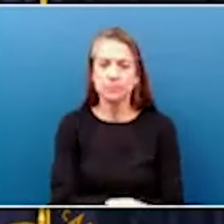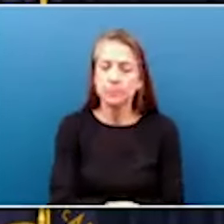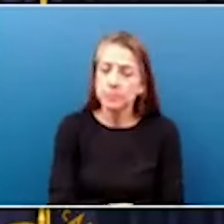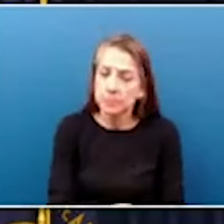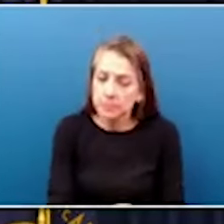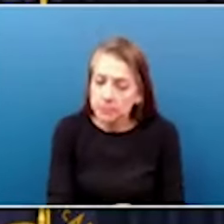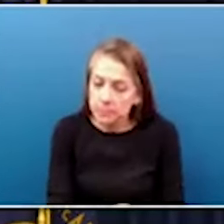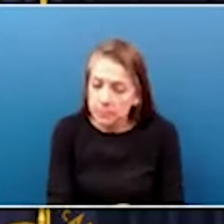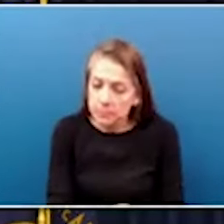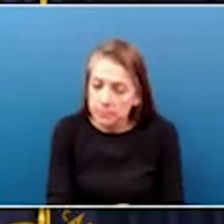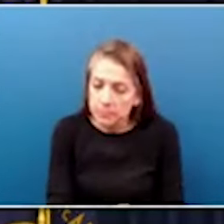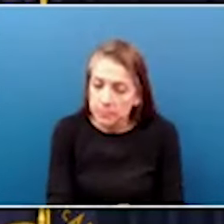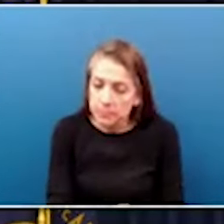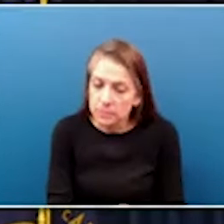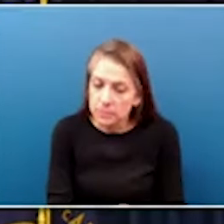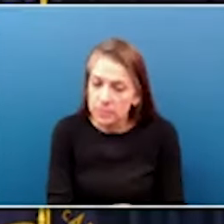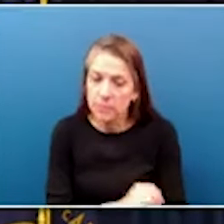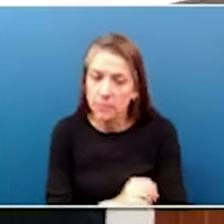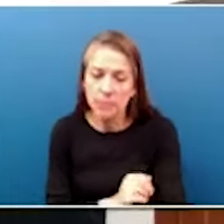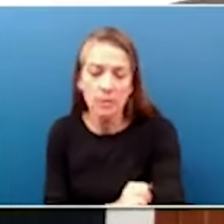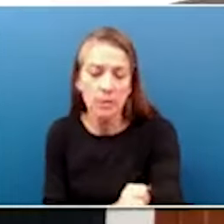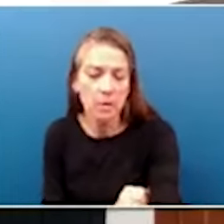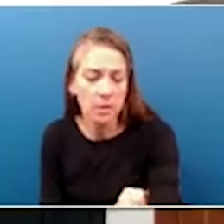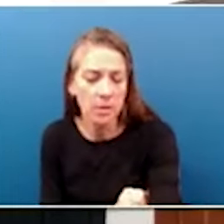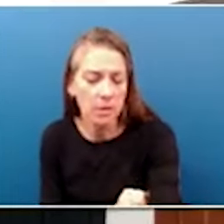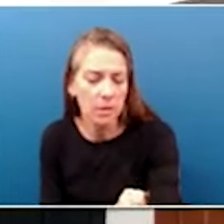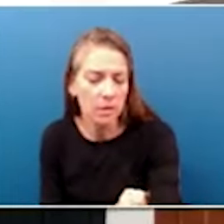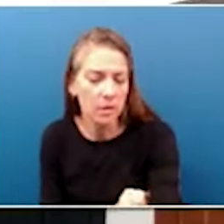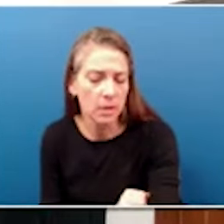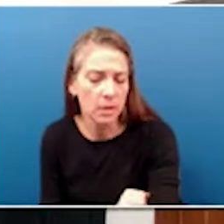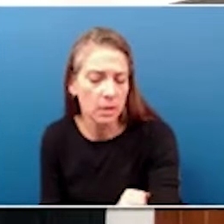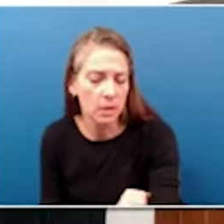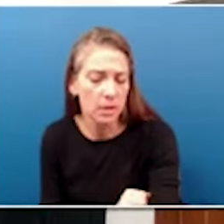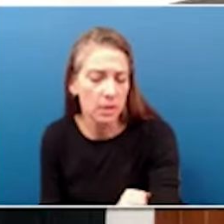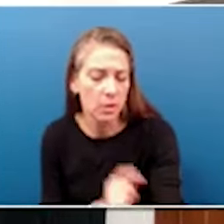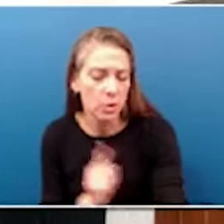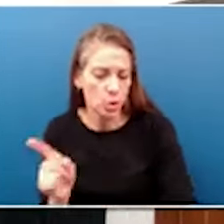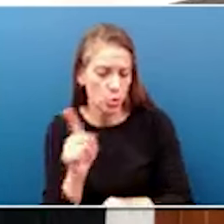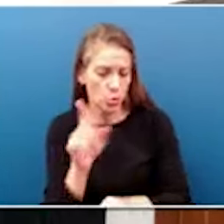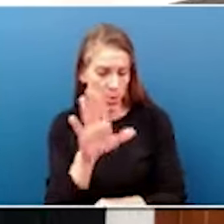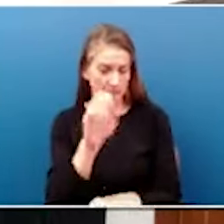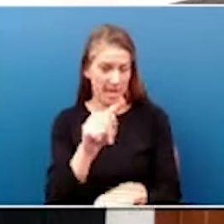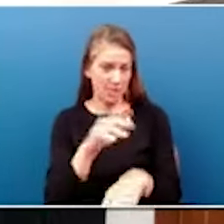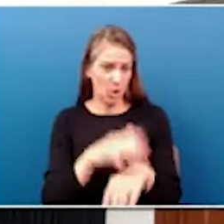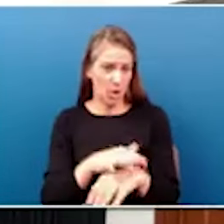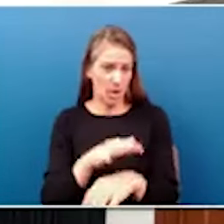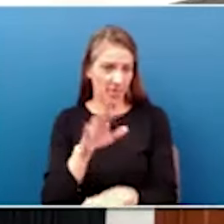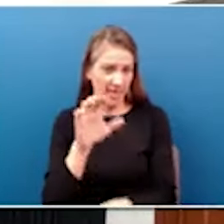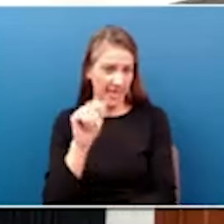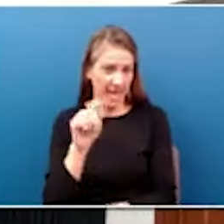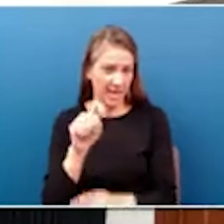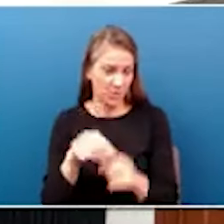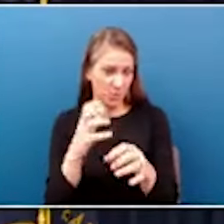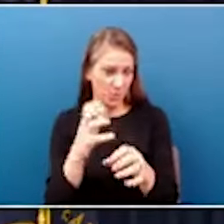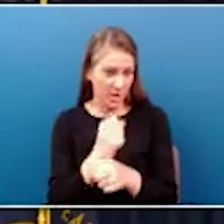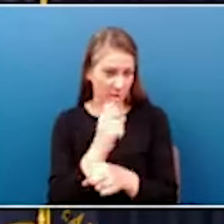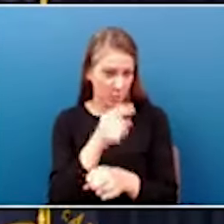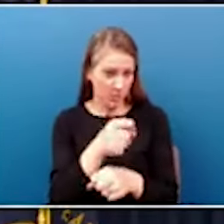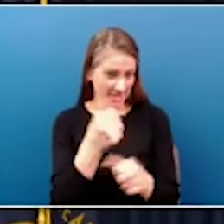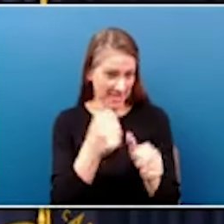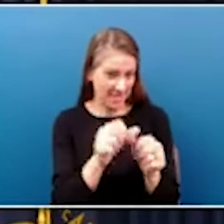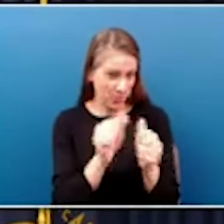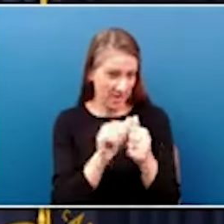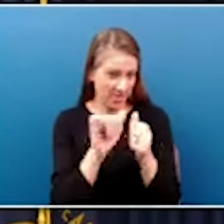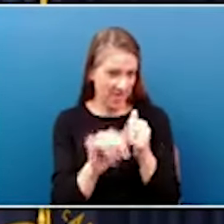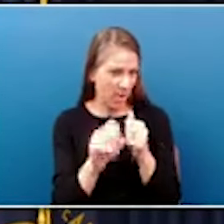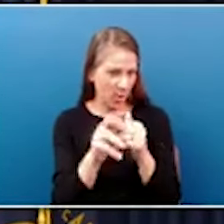Yeah, you bet on the tax to win. Are you sticking with that? Or do you think one of Kentucky's other teams